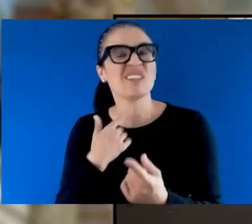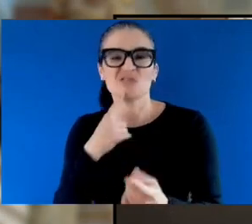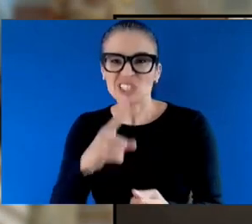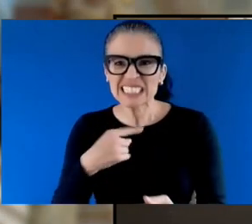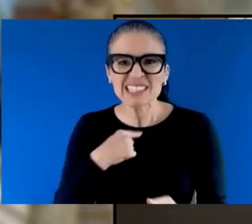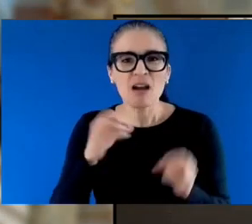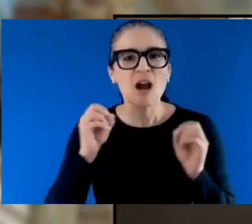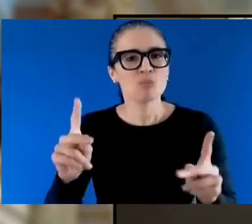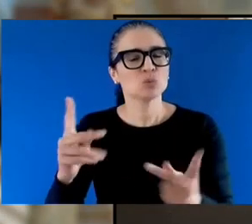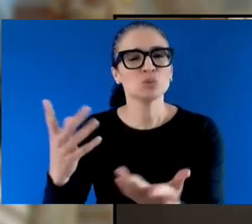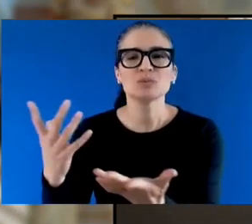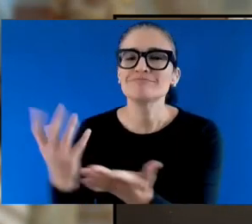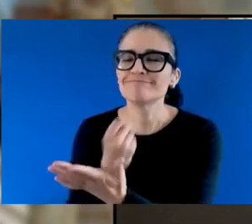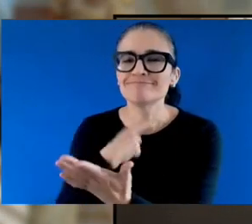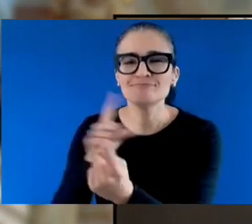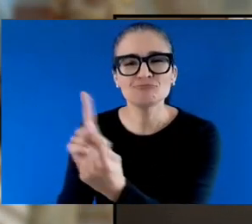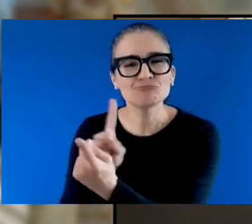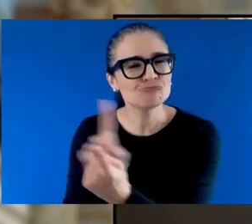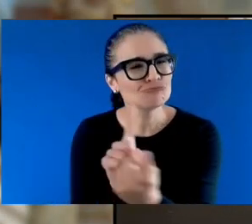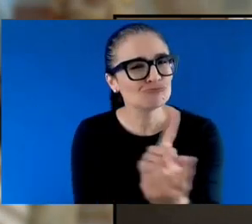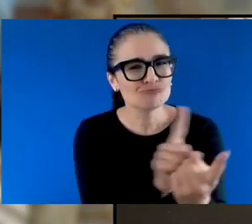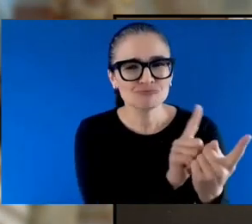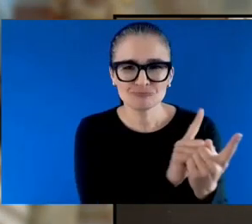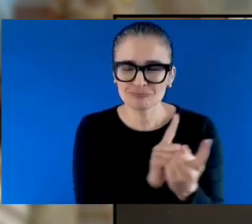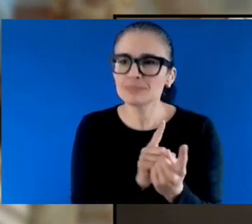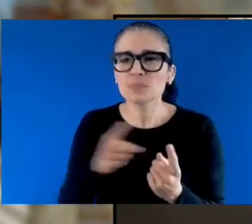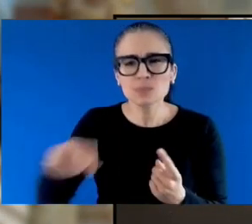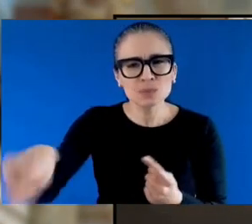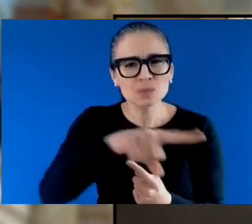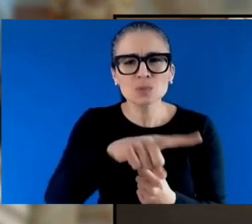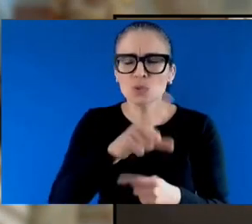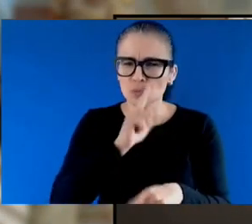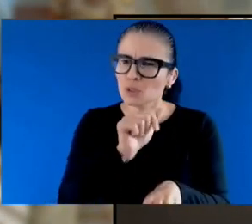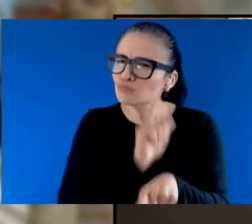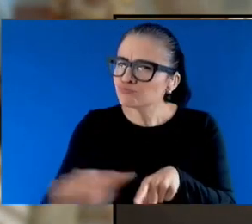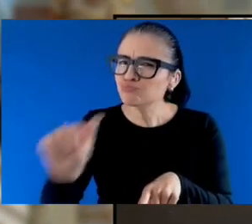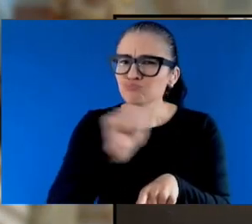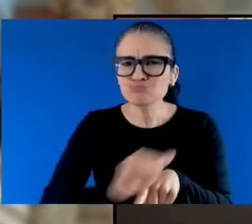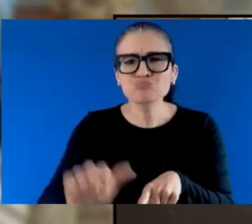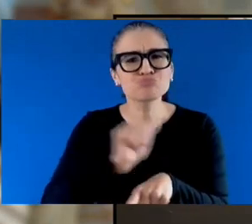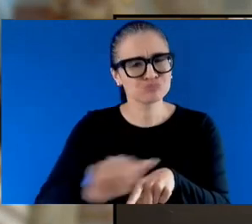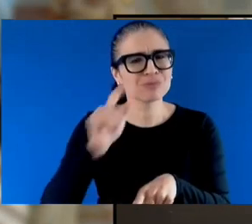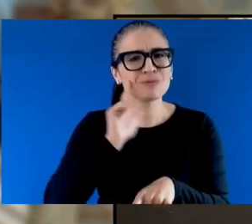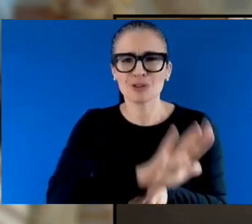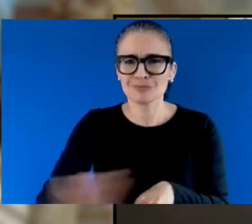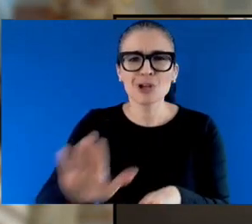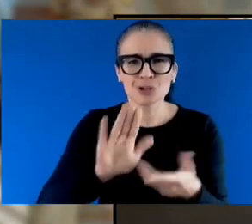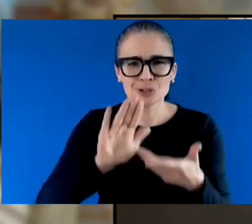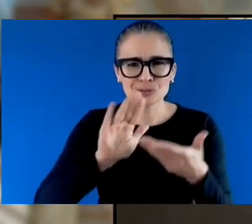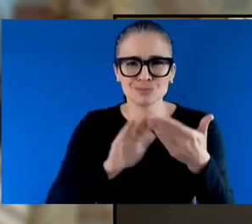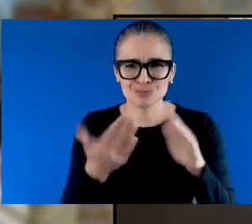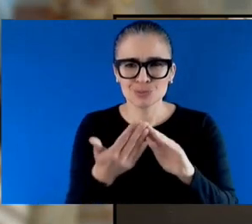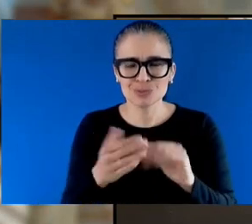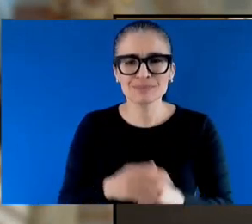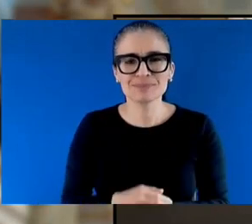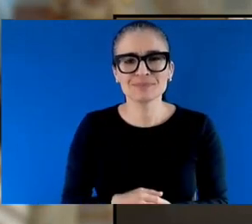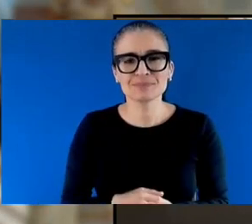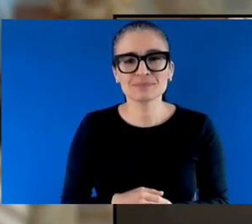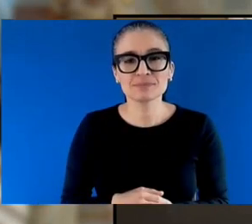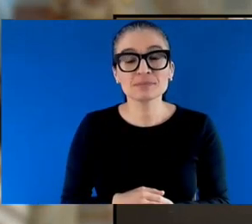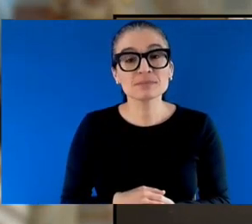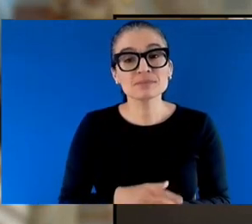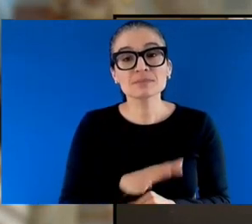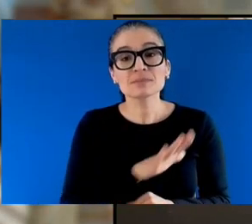communities. These organizations oversee countless vital services that change lives in our province on a daily